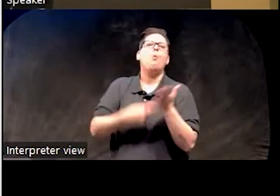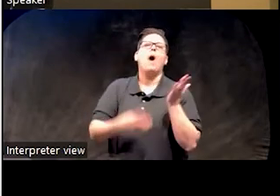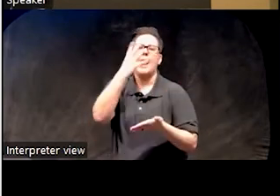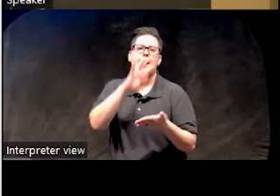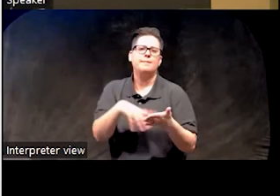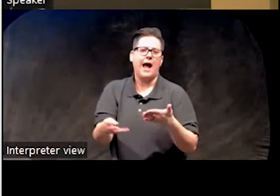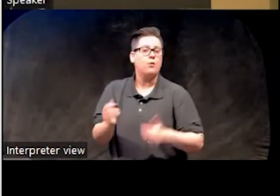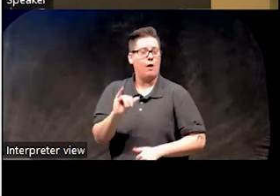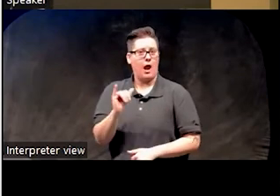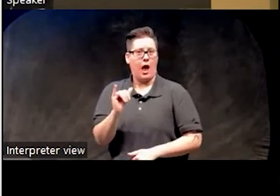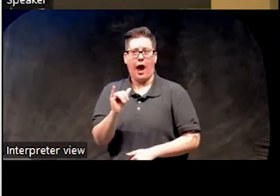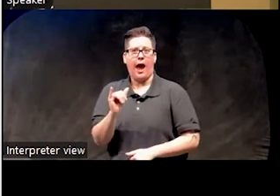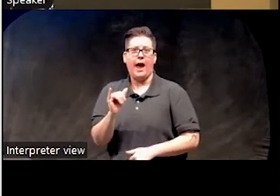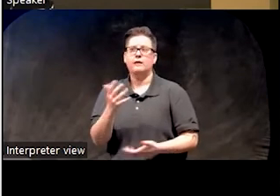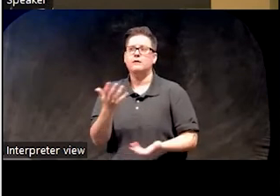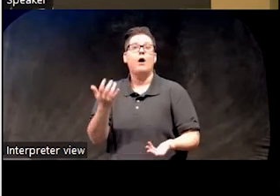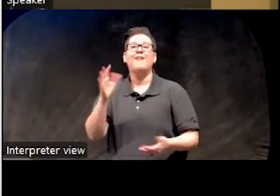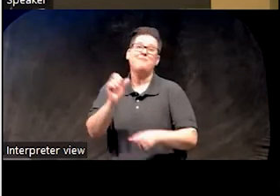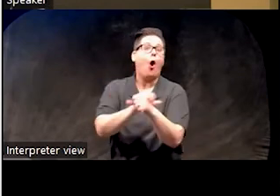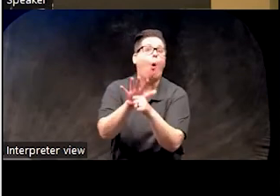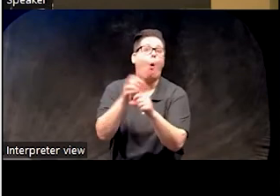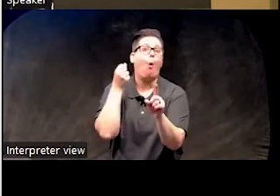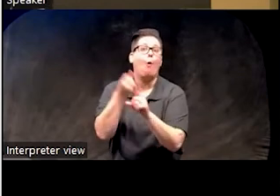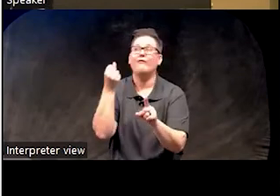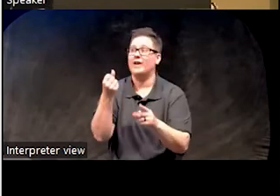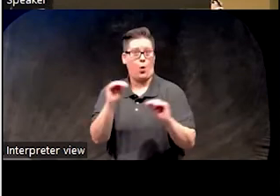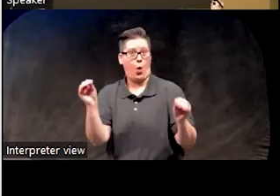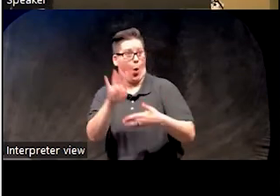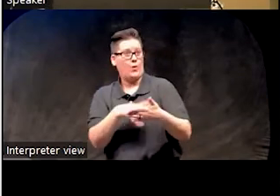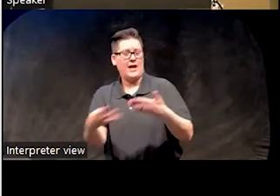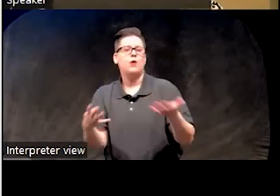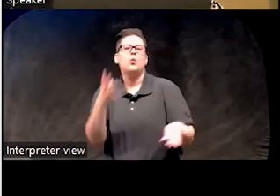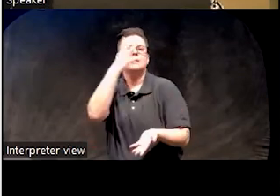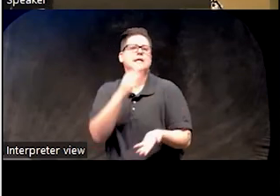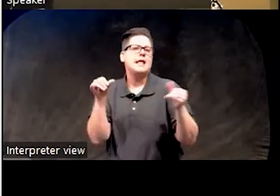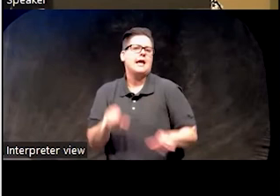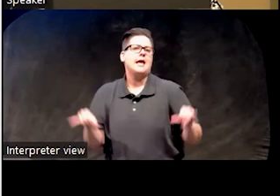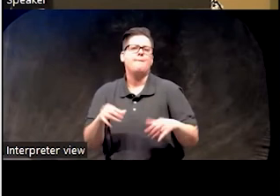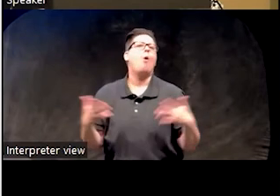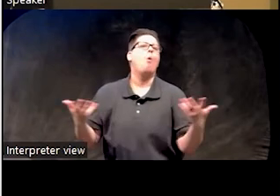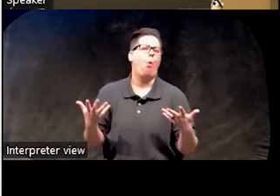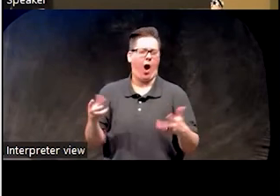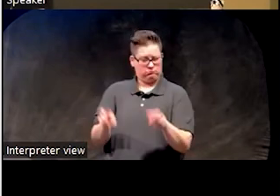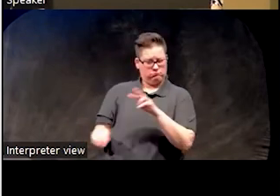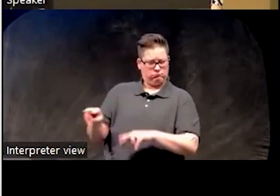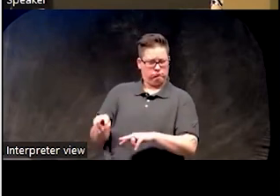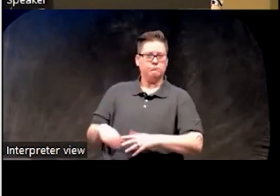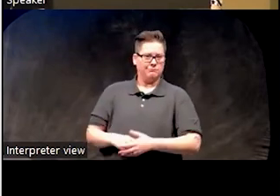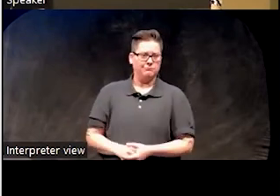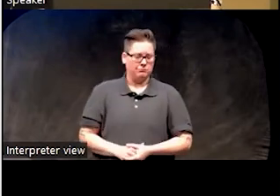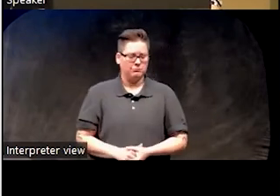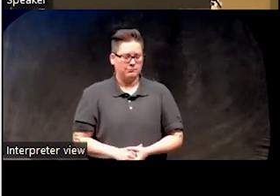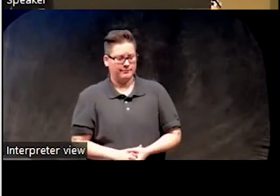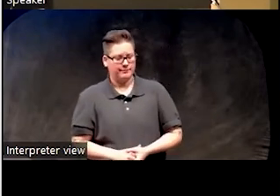found out a few years ago, how do they sleep during a lockdown when they're not scheduled or following their normal routines? Um,